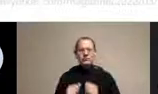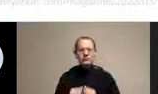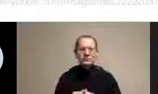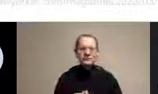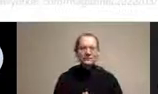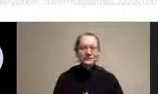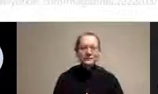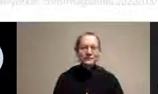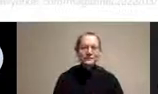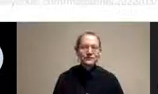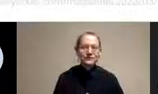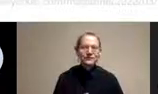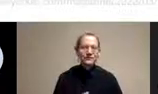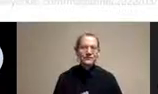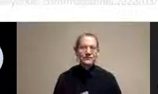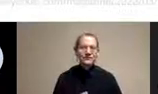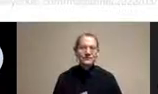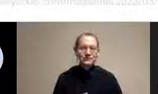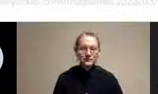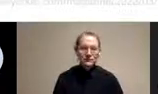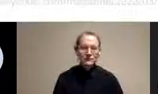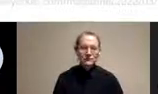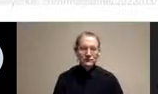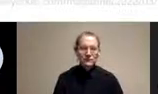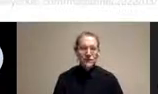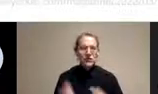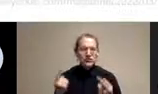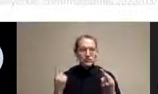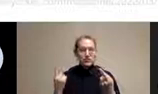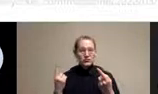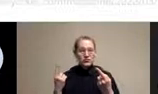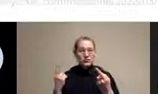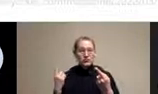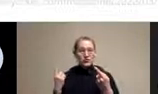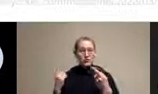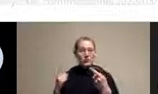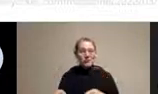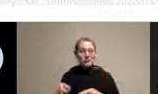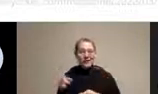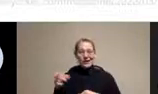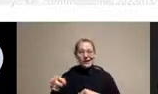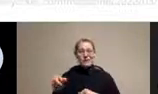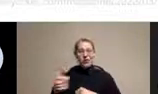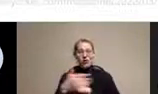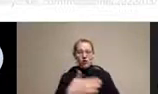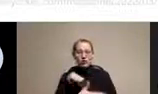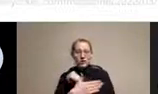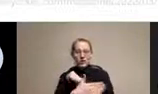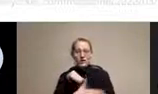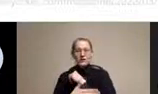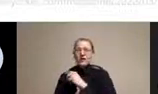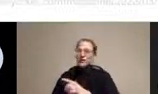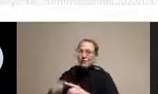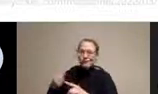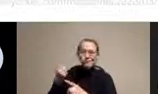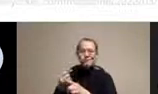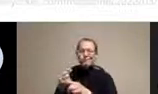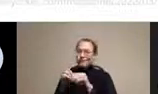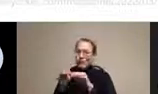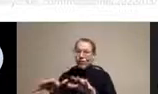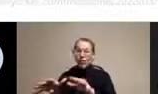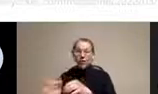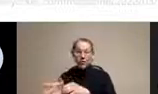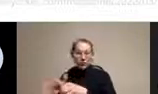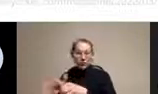substantial outbreak of COVID. And the rest of our team, the physician, says there's one day there were no patients. The next, there were 5